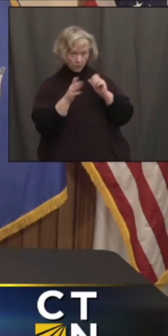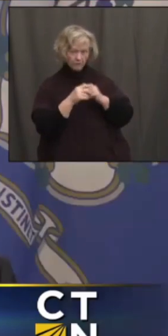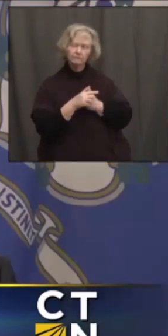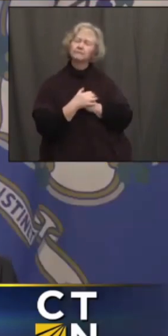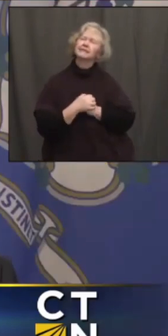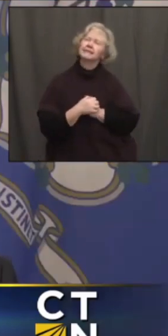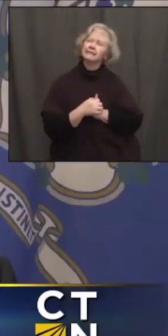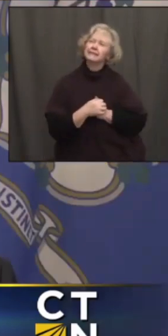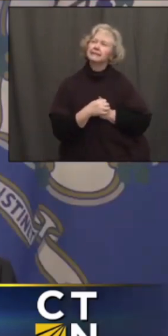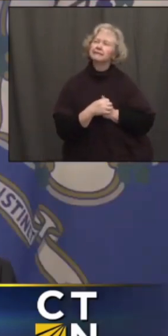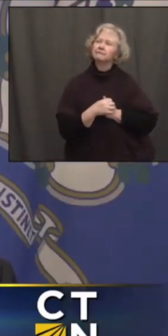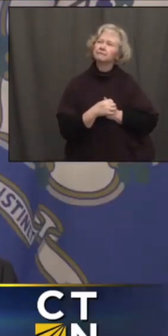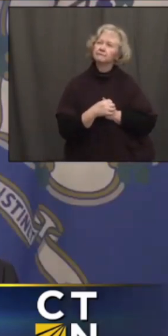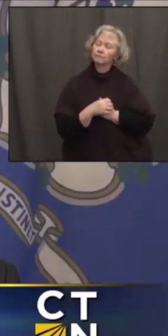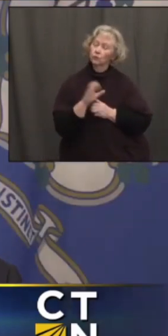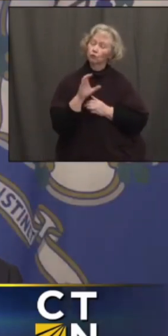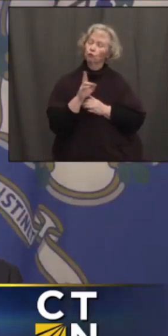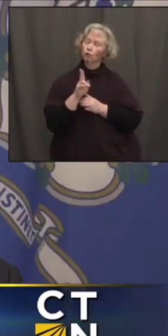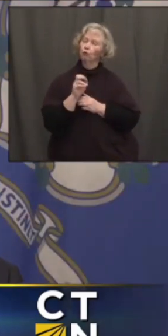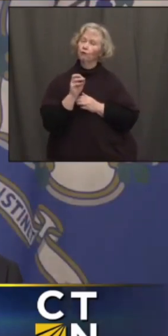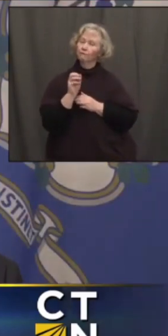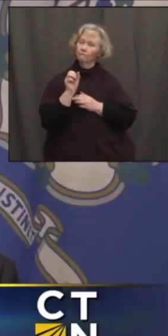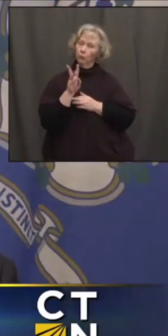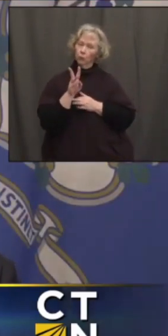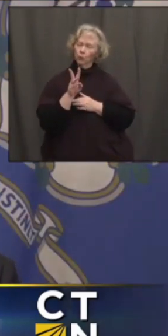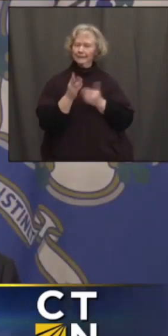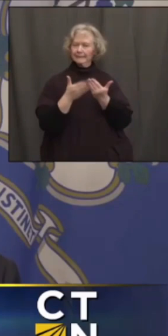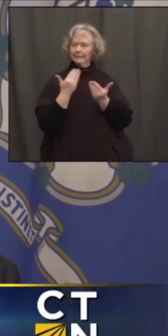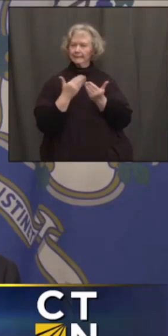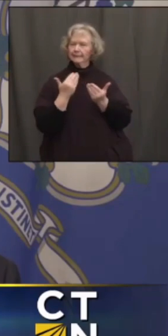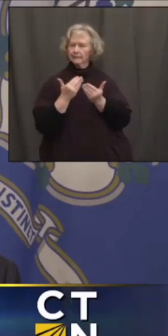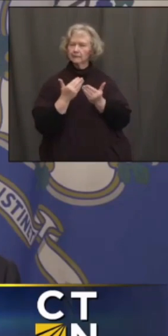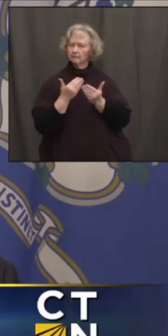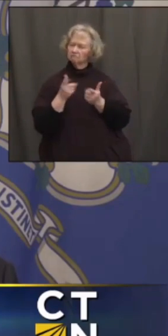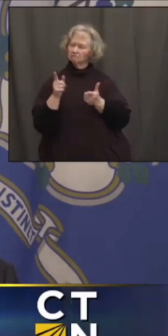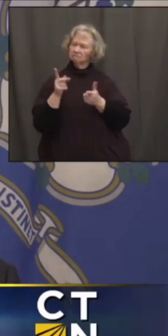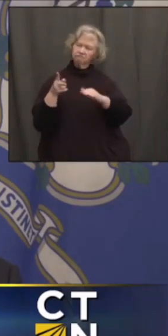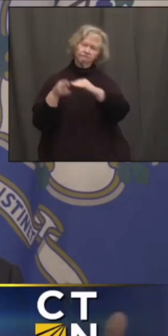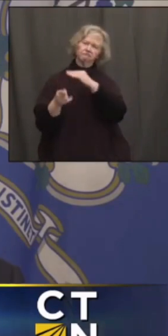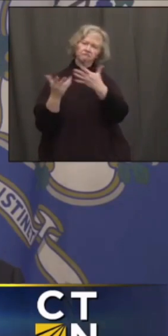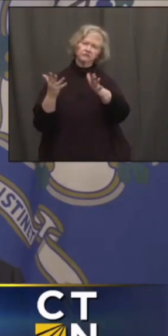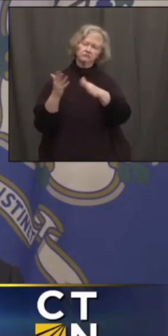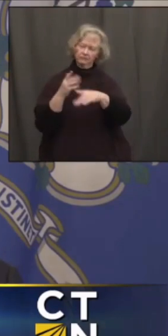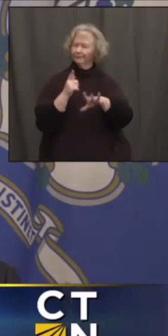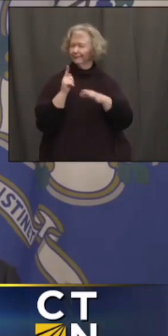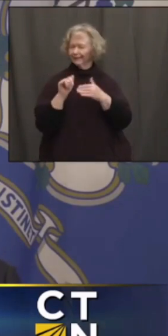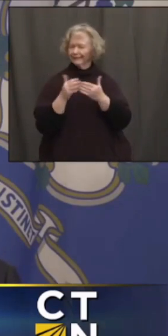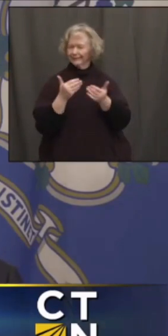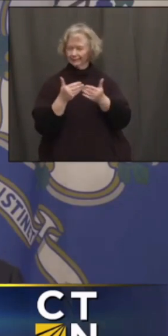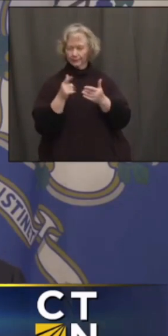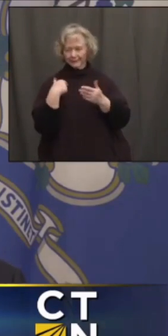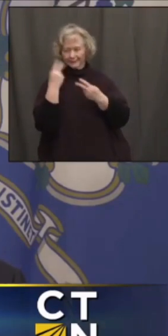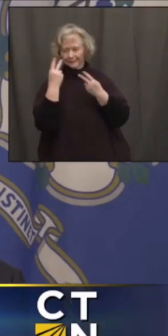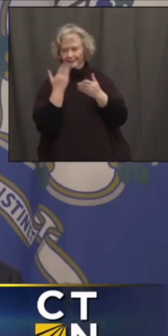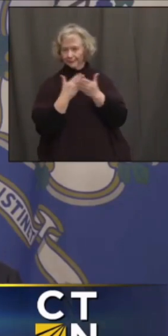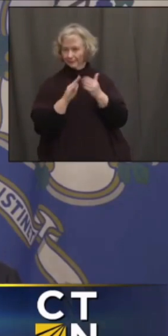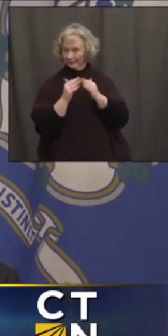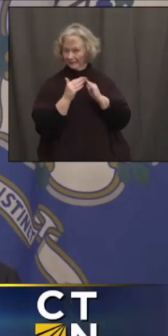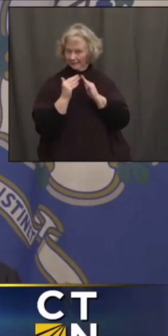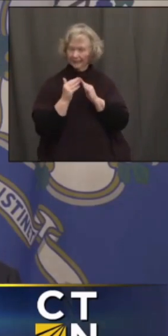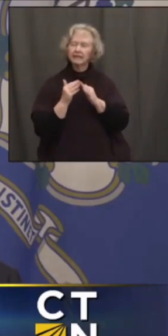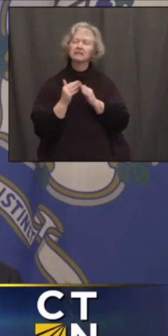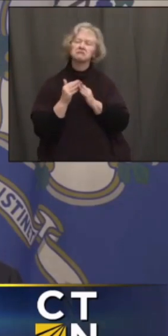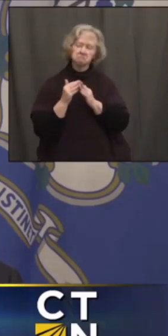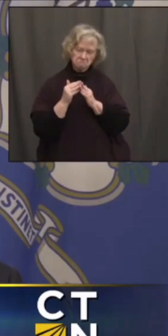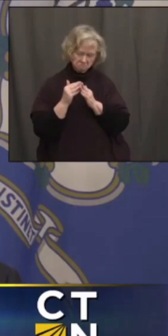Yeah, well, when it comes to curfews, that is very enforceable. That's one of the reasons, you know, you know what's happened in some of the cities. And that